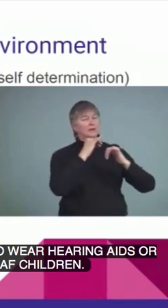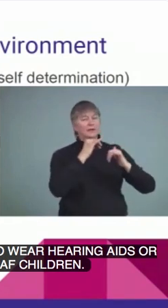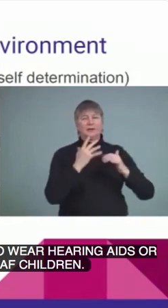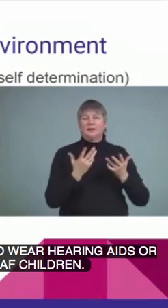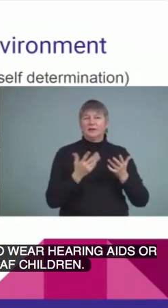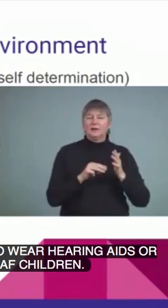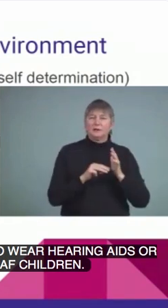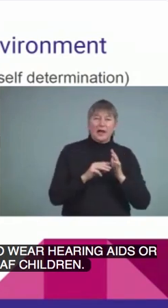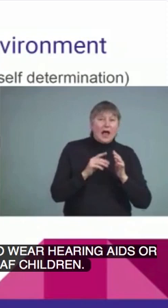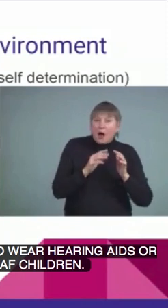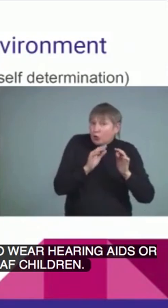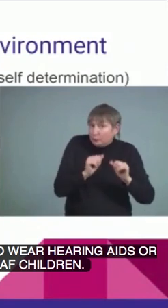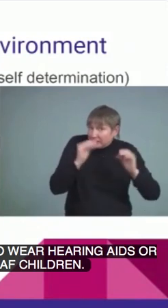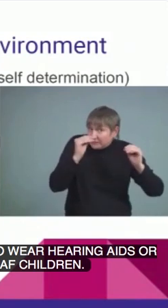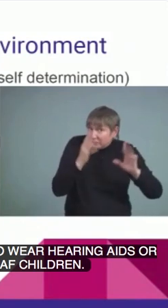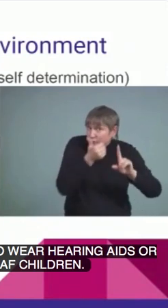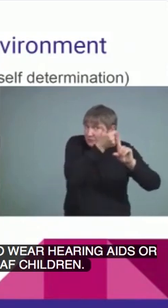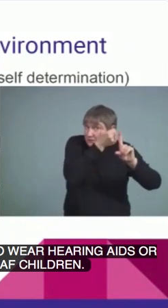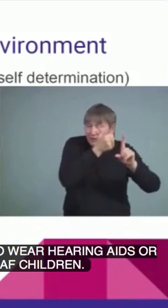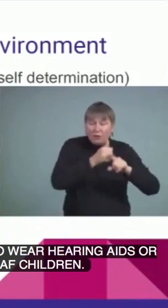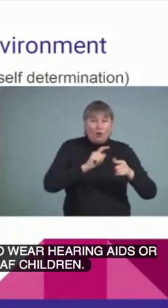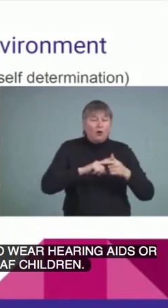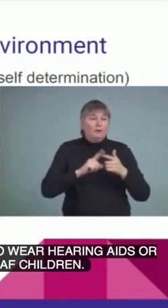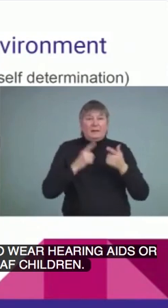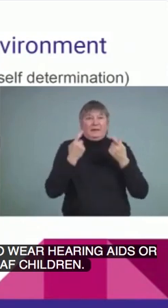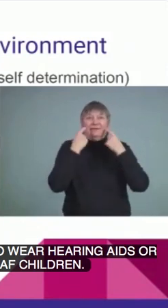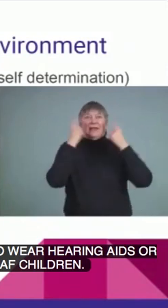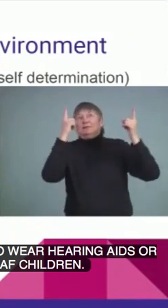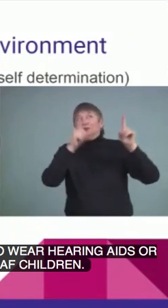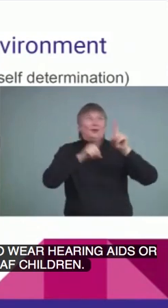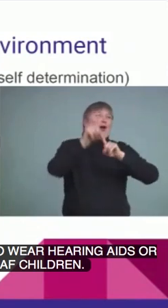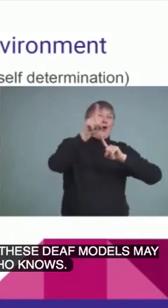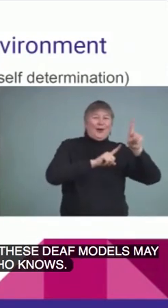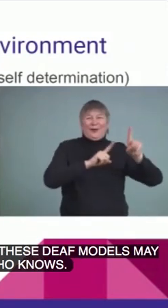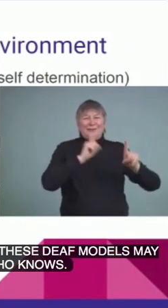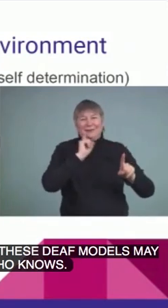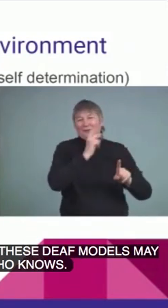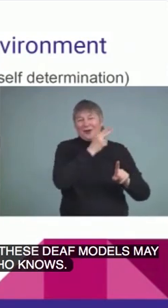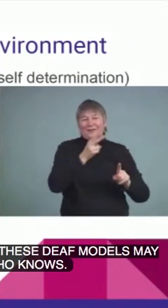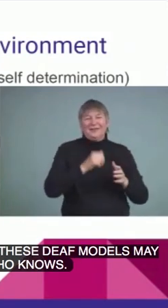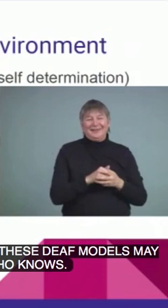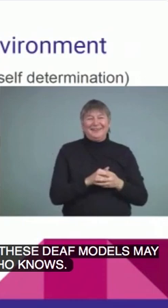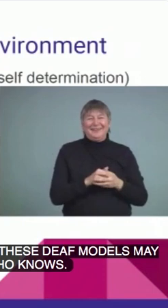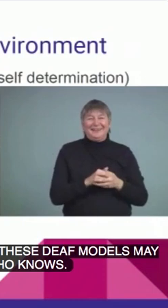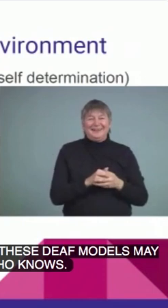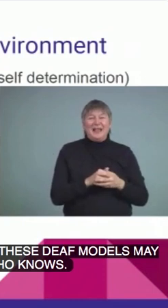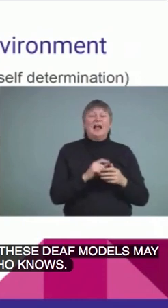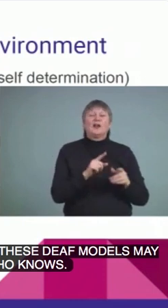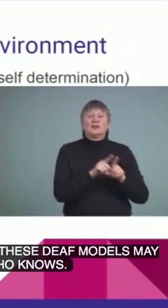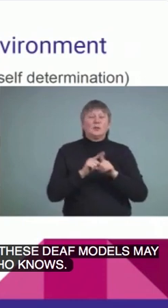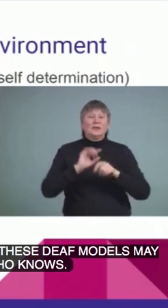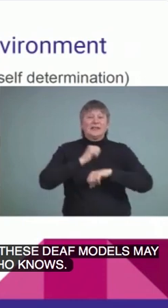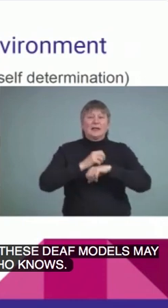be teachers or they could be celebrities, who knows? And we have deaf and hard of hearing skill shops